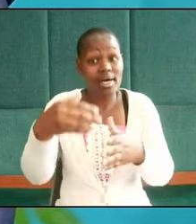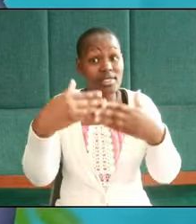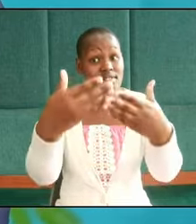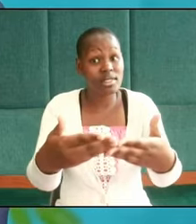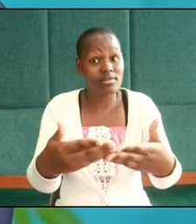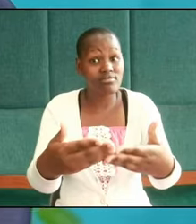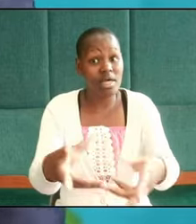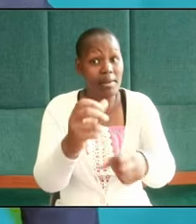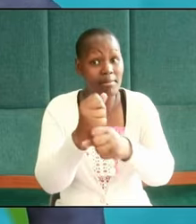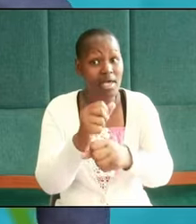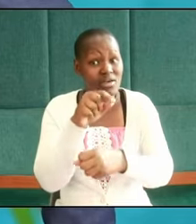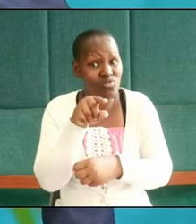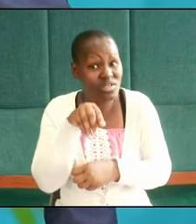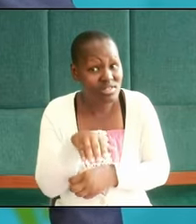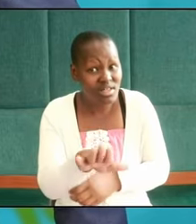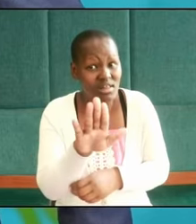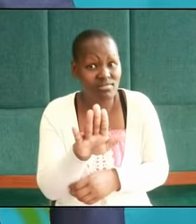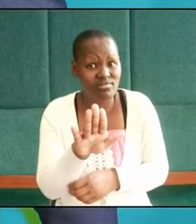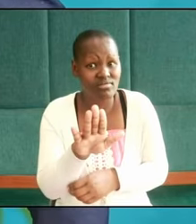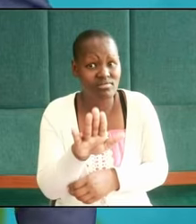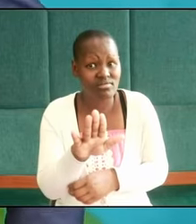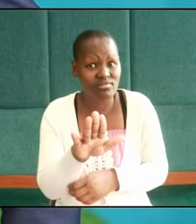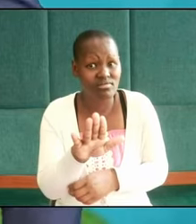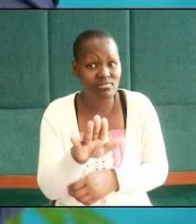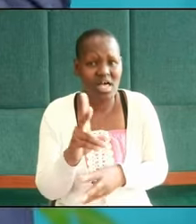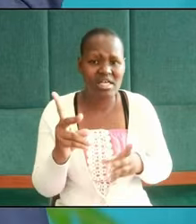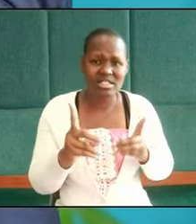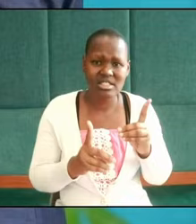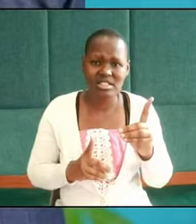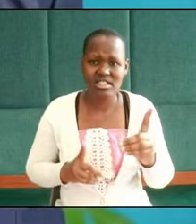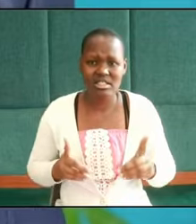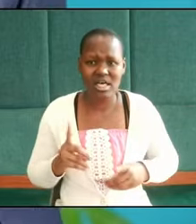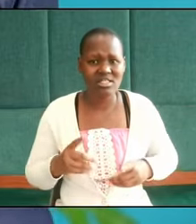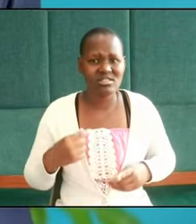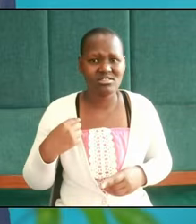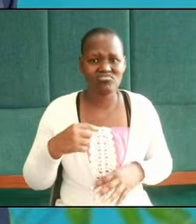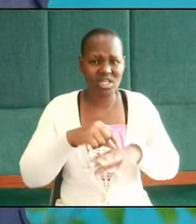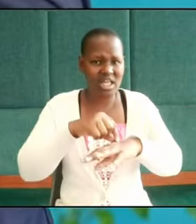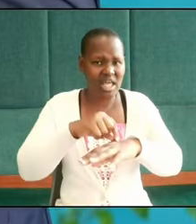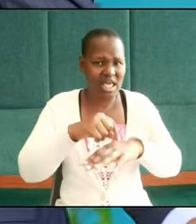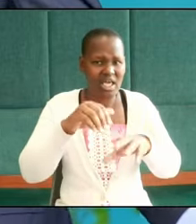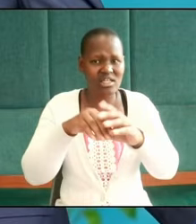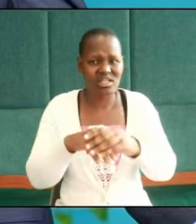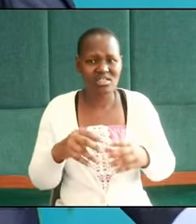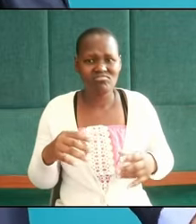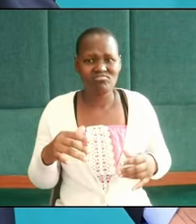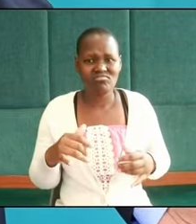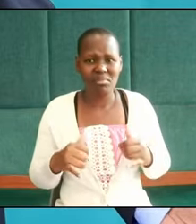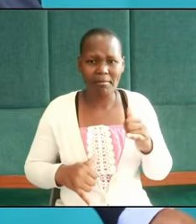to make yourself hallowed to dance almost naked in these parties